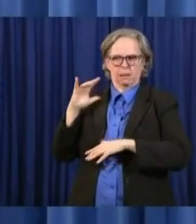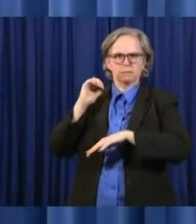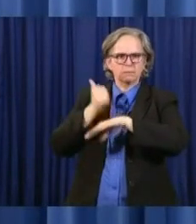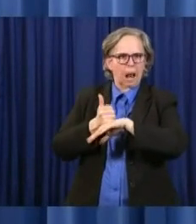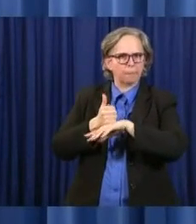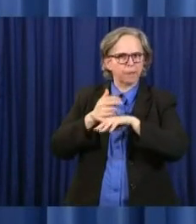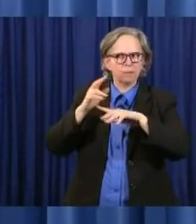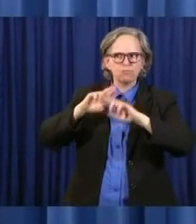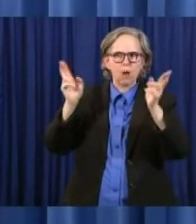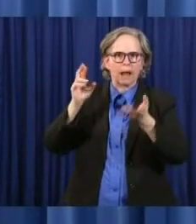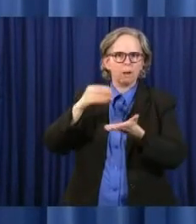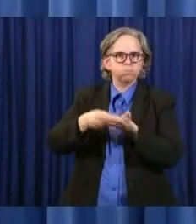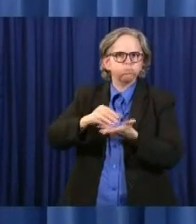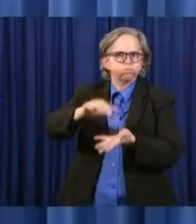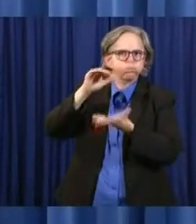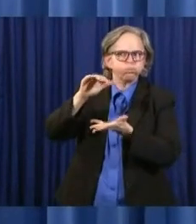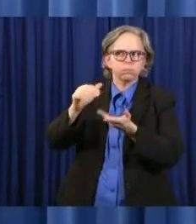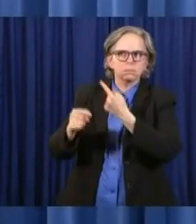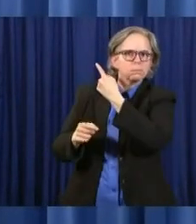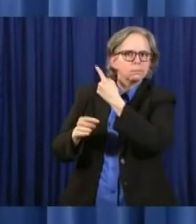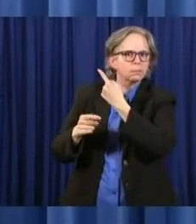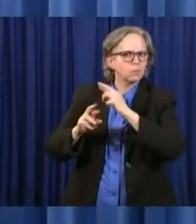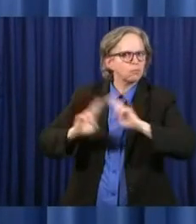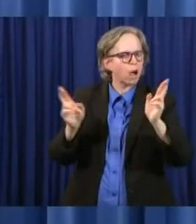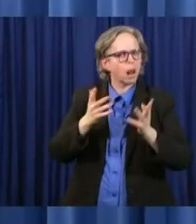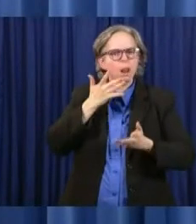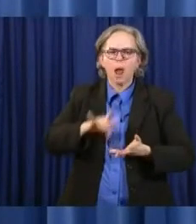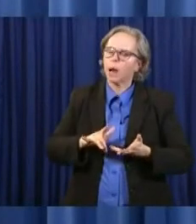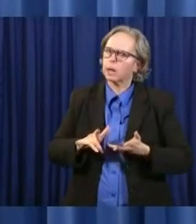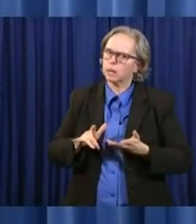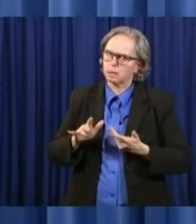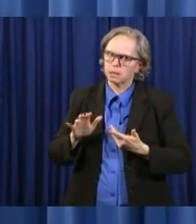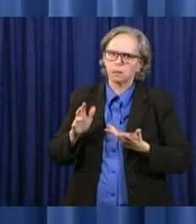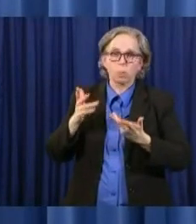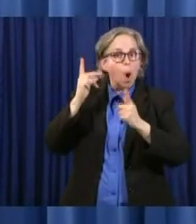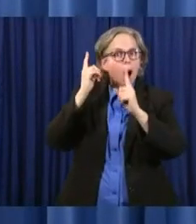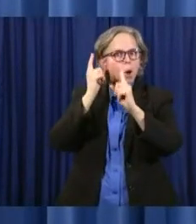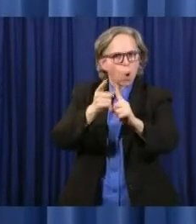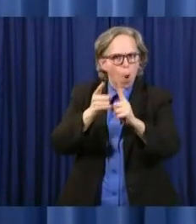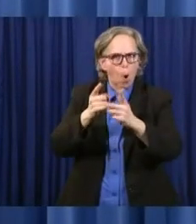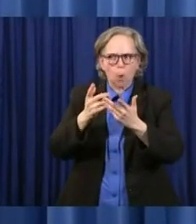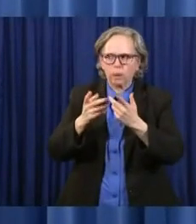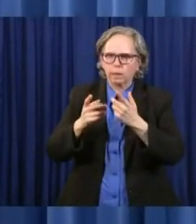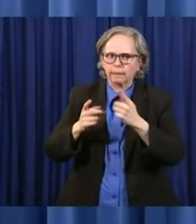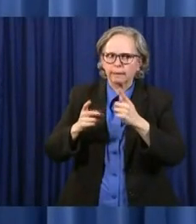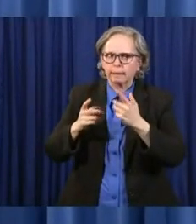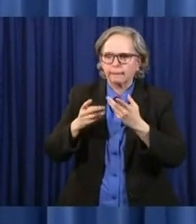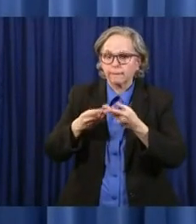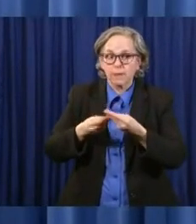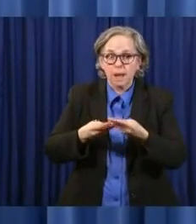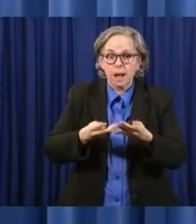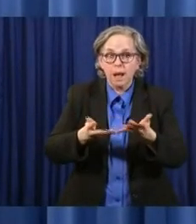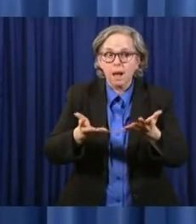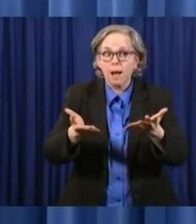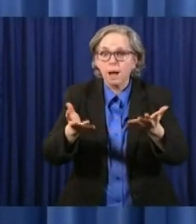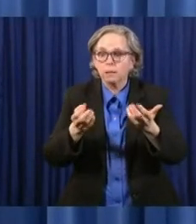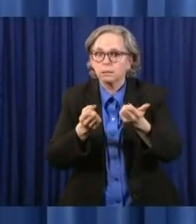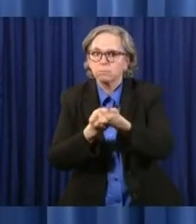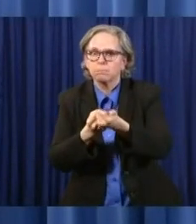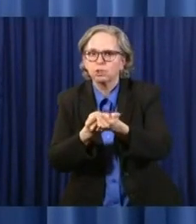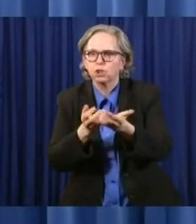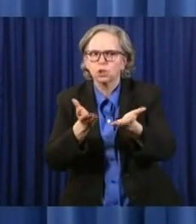Rainy Day Fund is so that you kind of level out services so you don't have such a huge drop in those services.